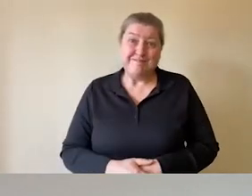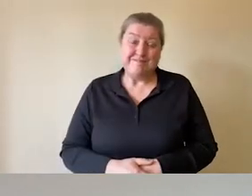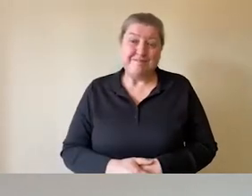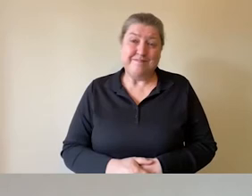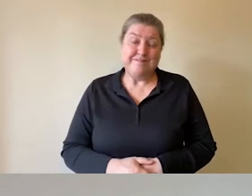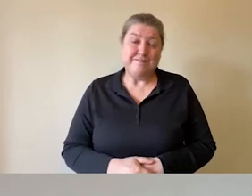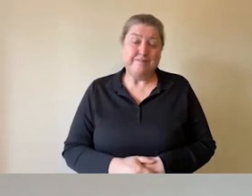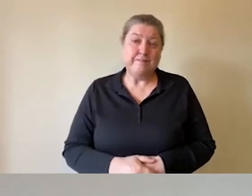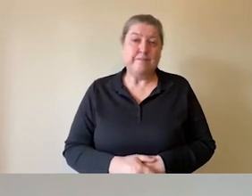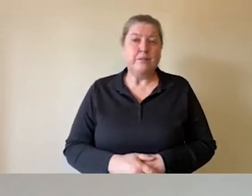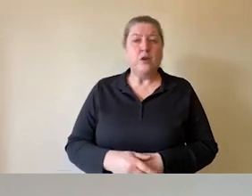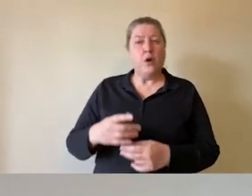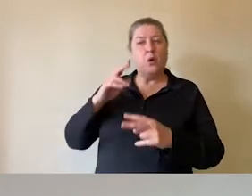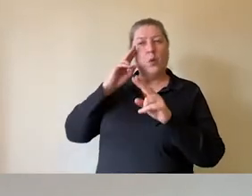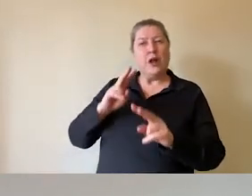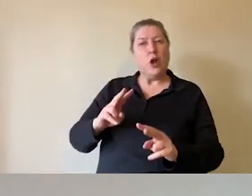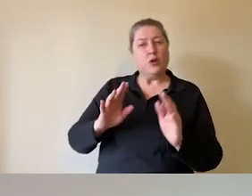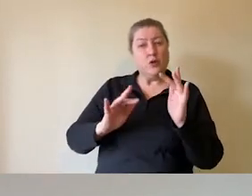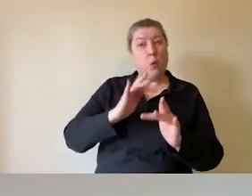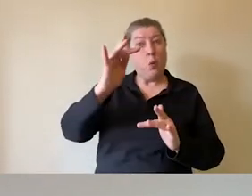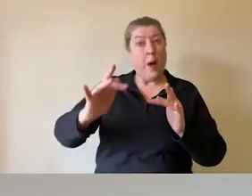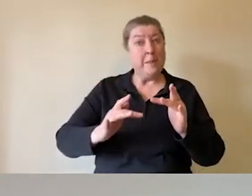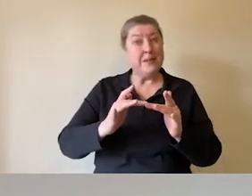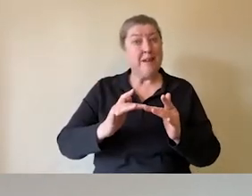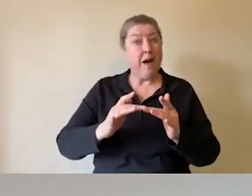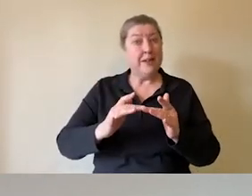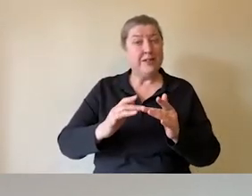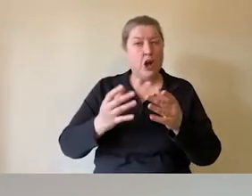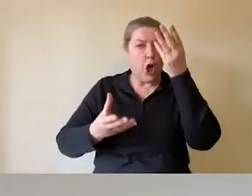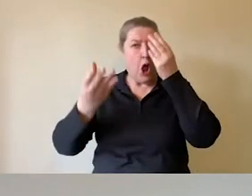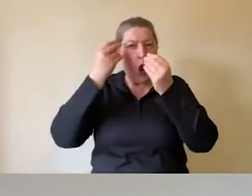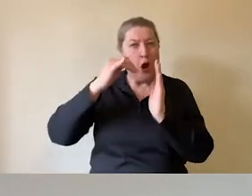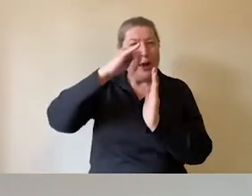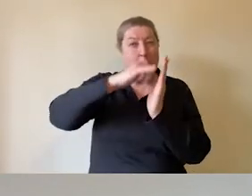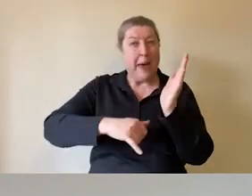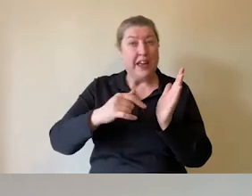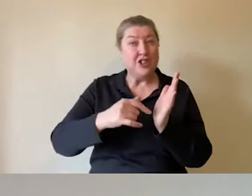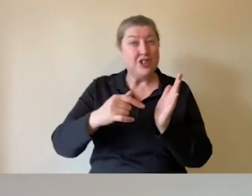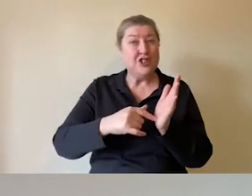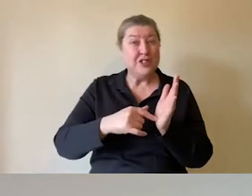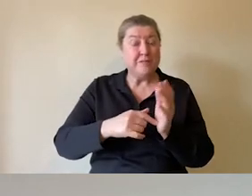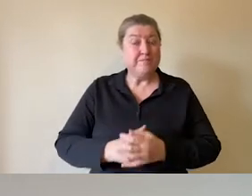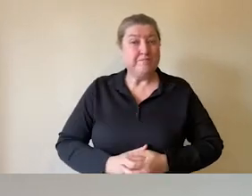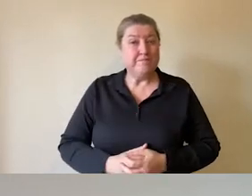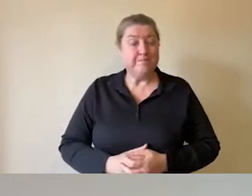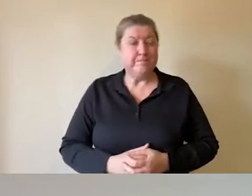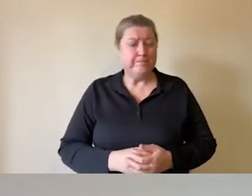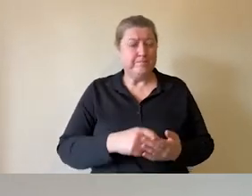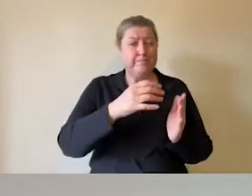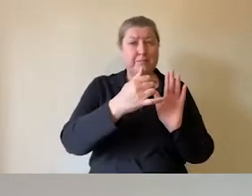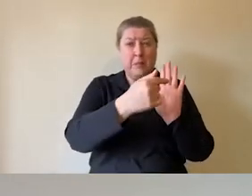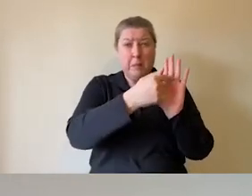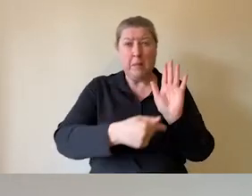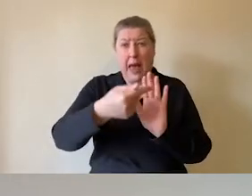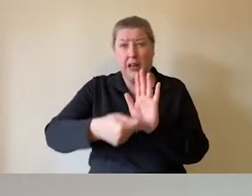So we looked at the learning pages on our British Museum website. We already had a number of pages